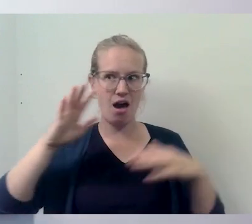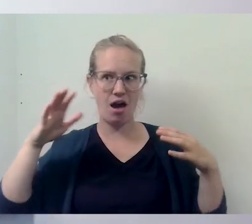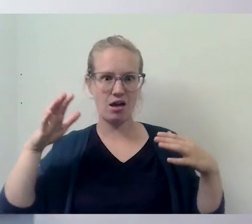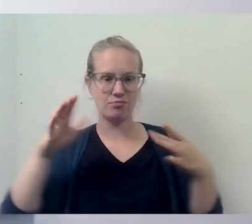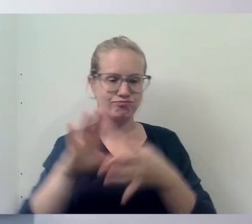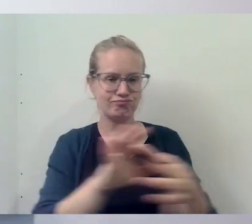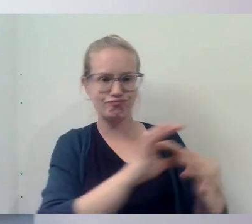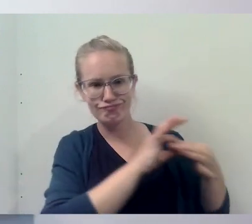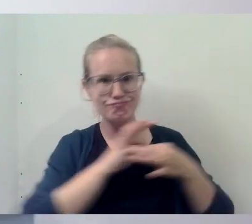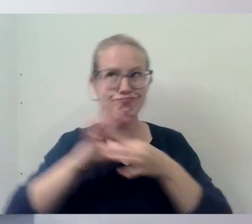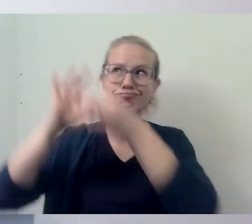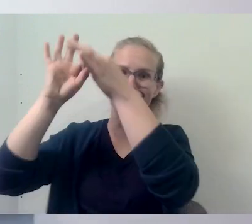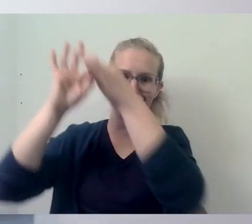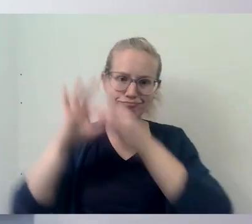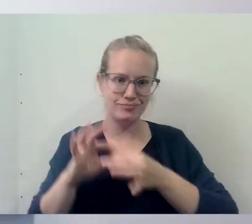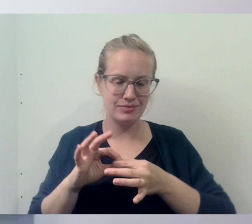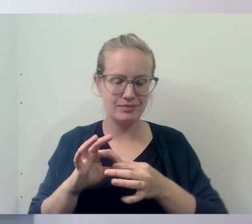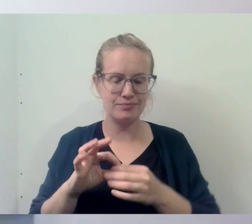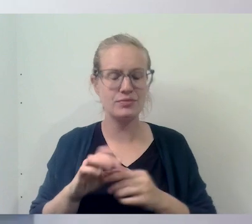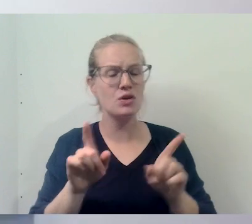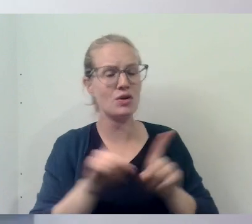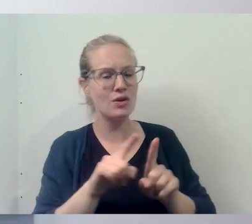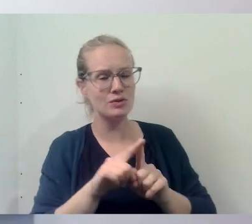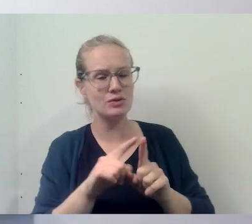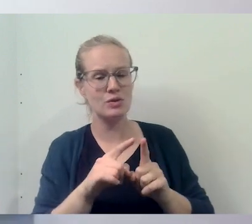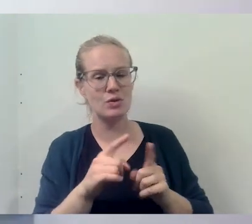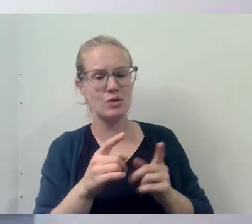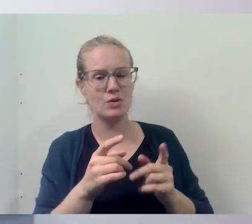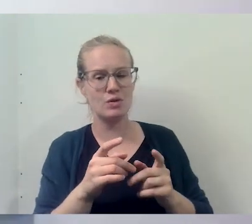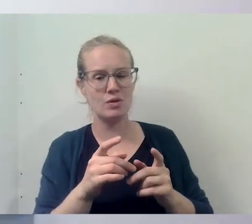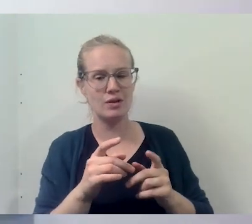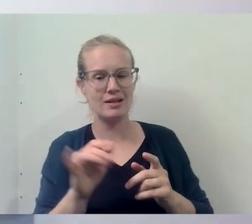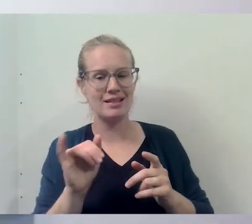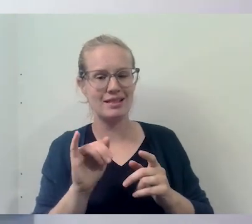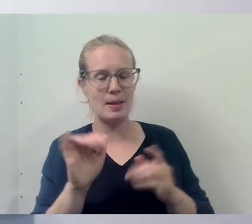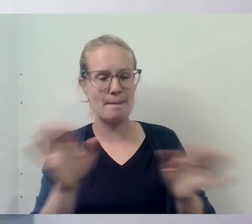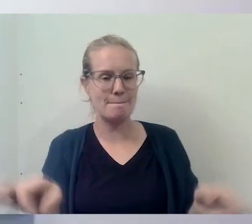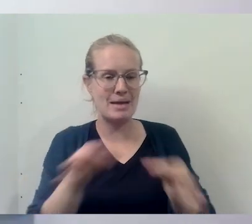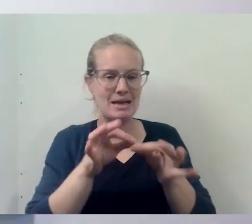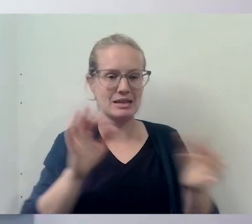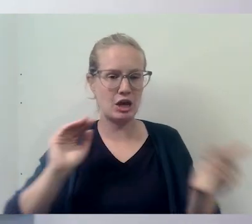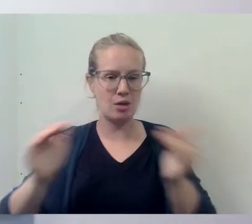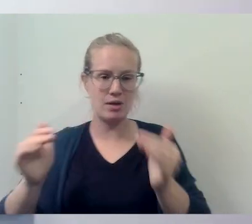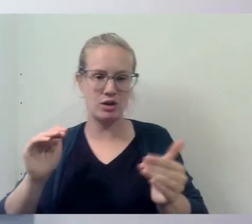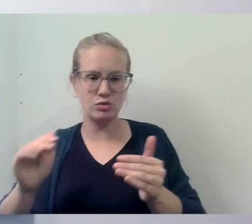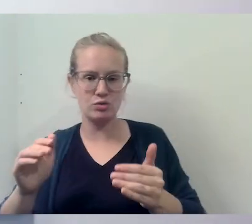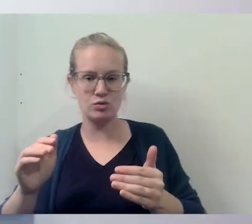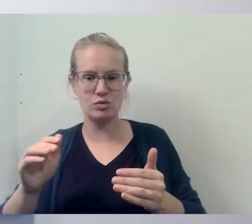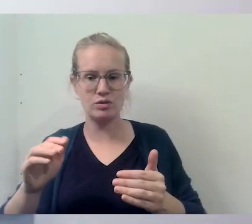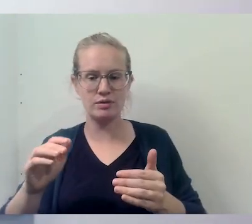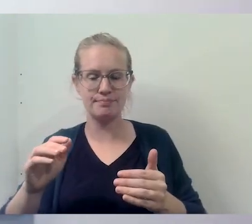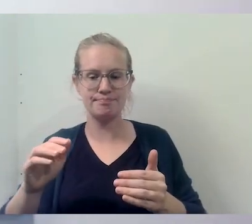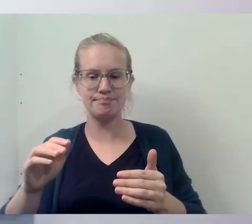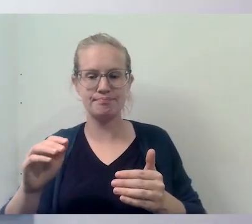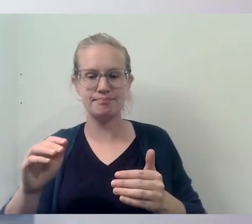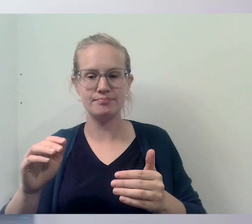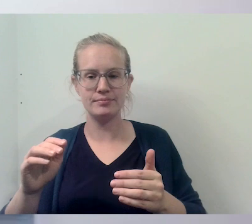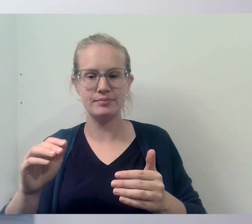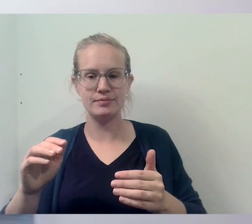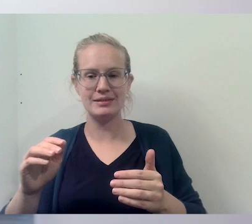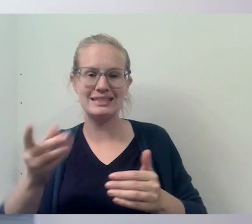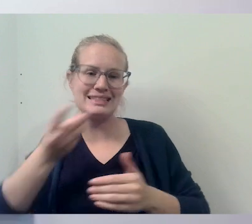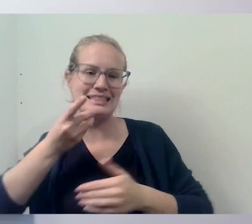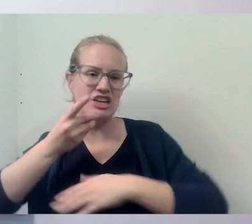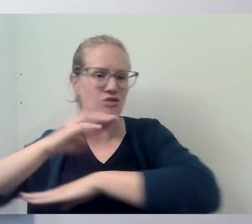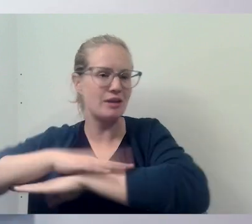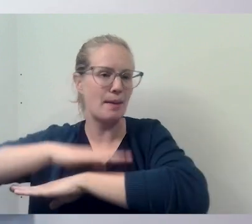um, so I also like, like to liken the mass to the domestic, you know, dinner